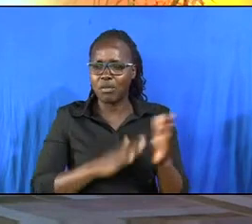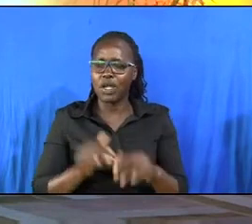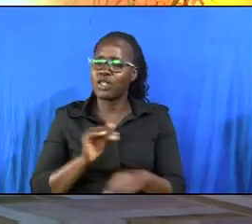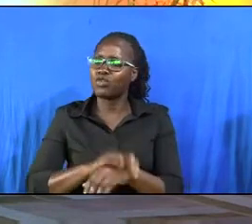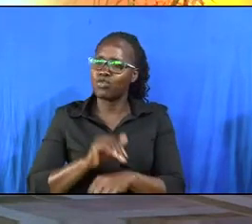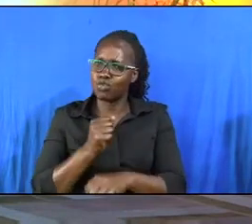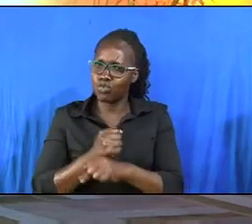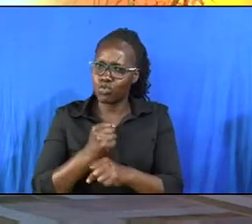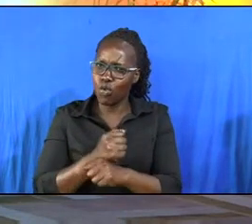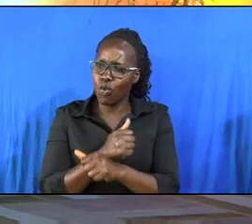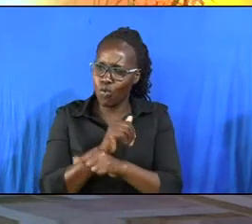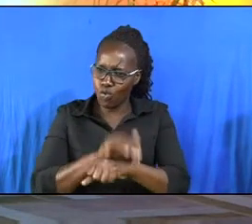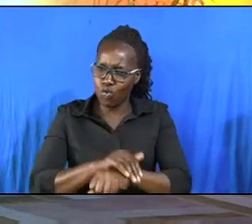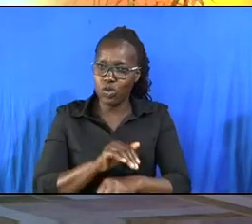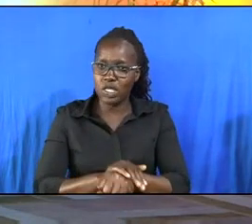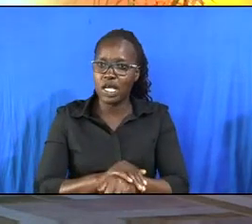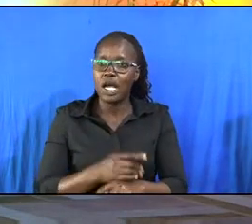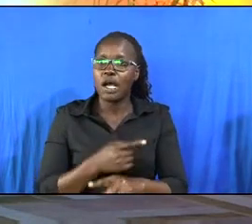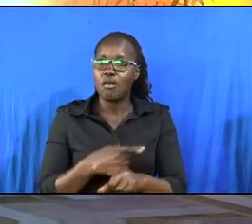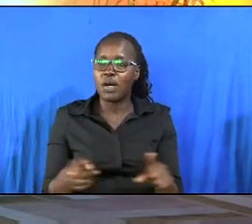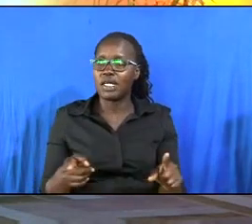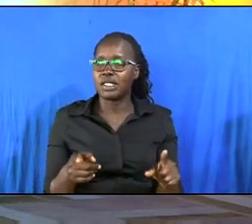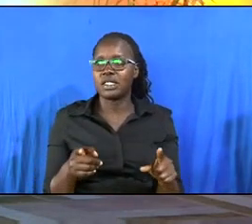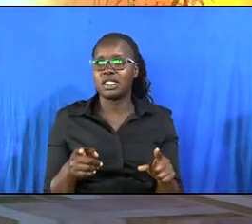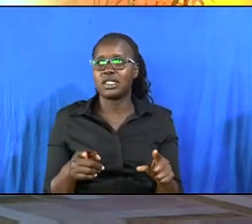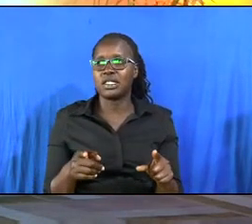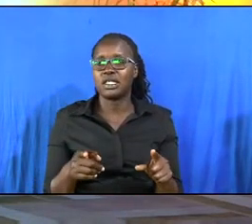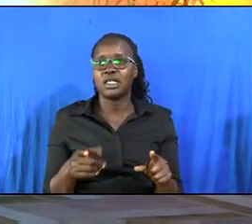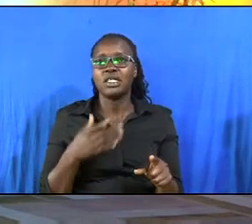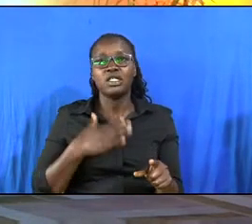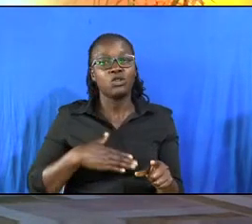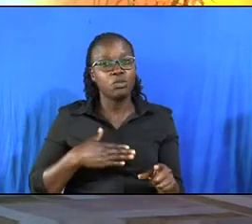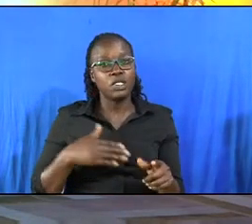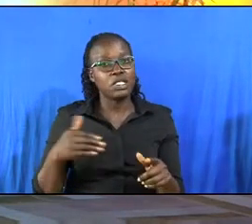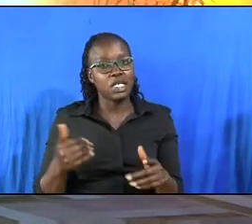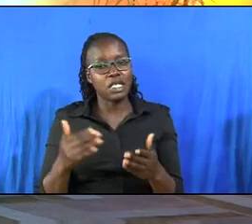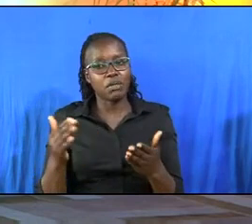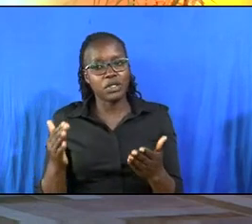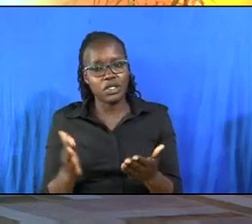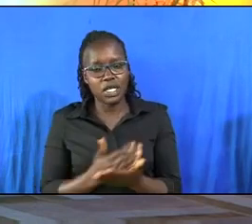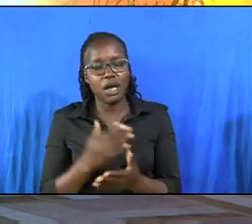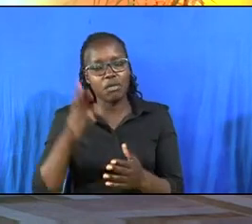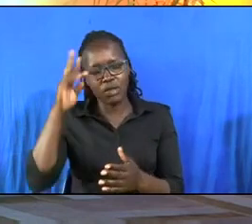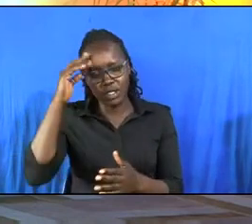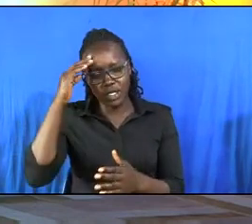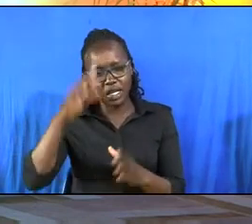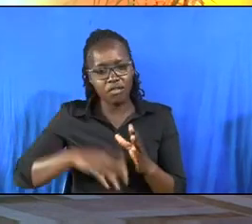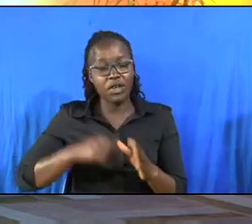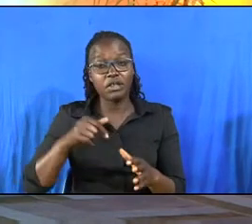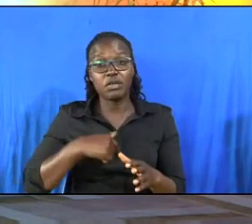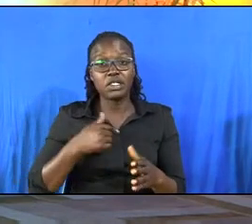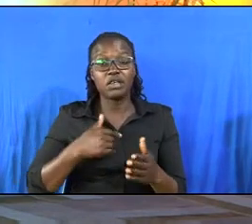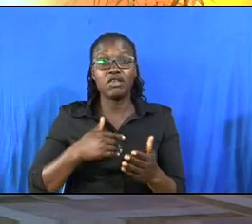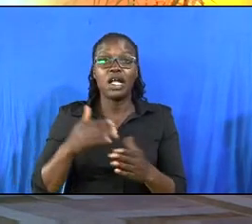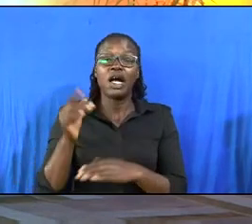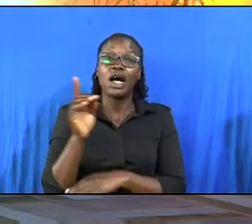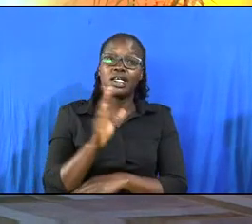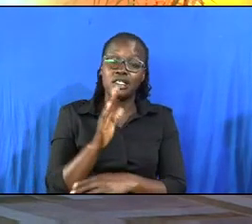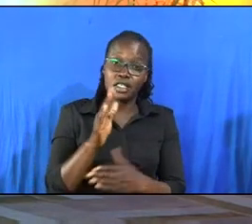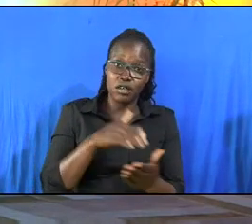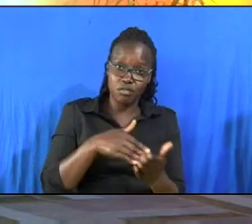well i plan to do good i plan to please others but for some reason i find myself in the middle of the daytime